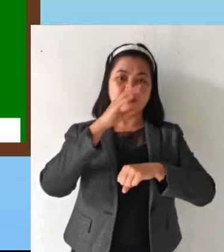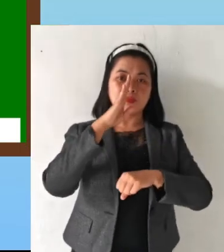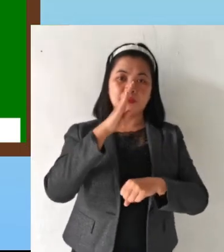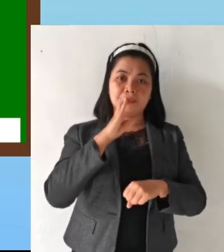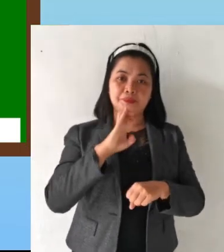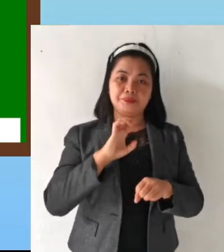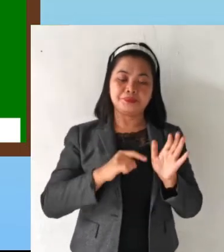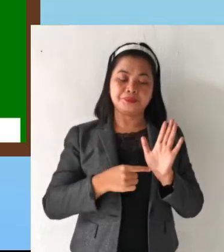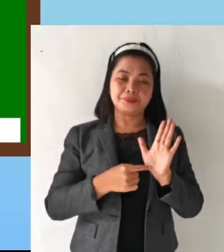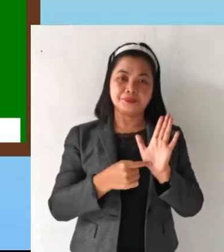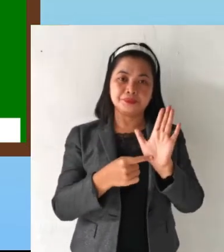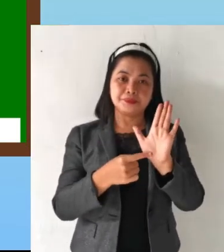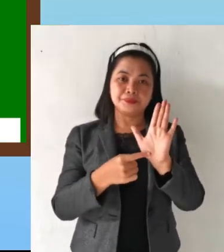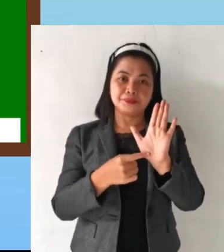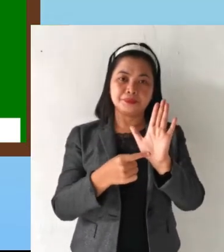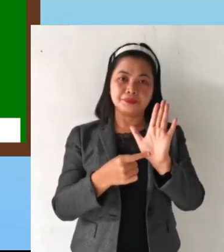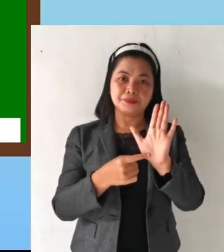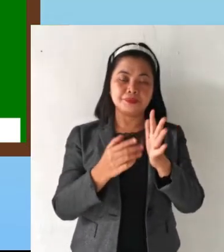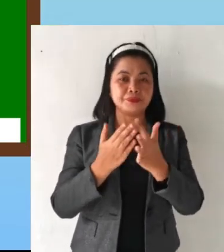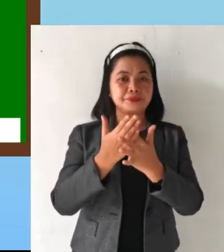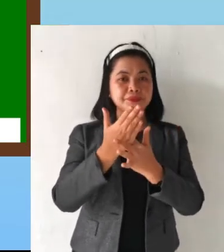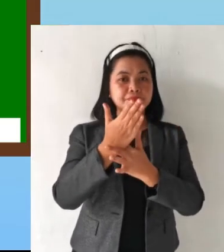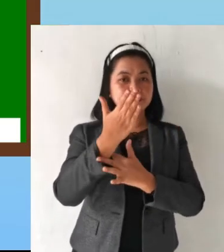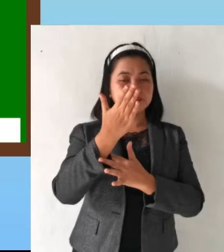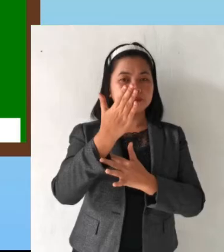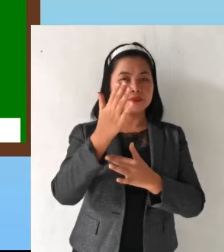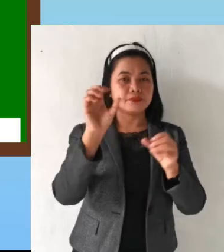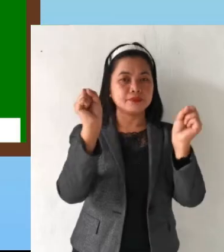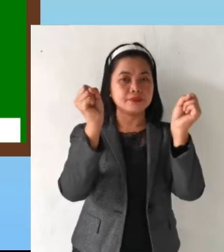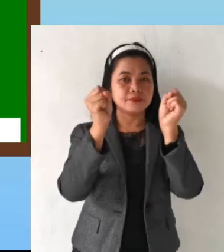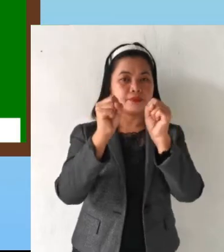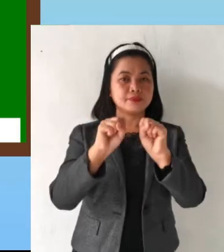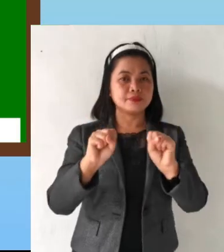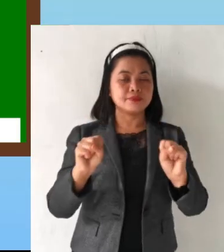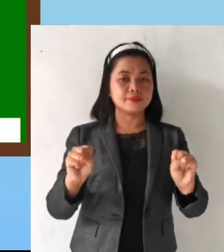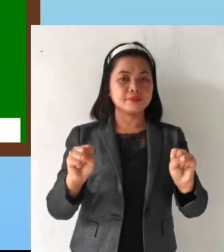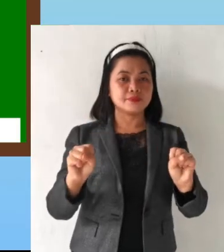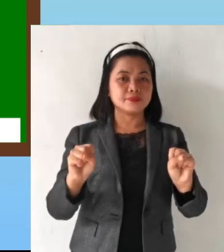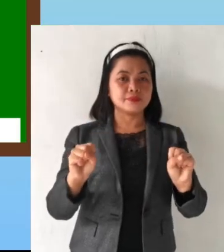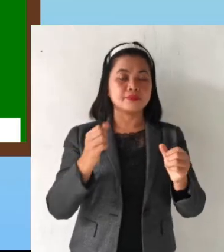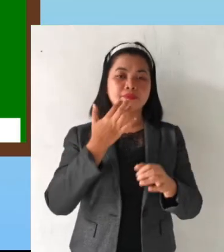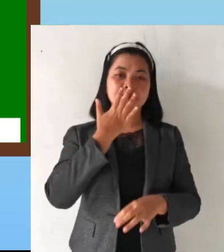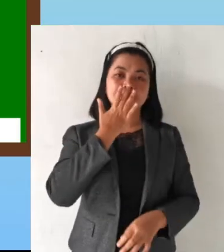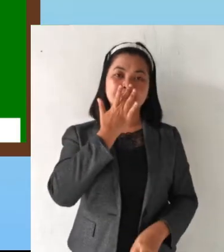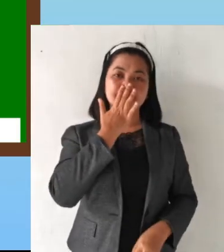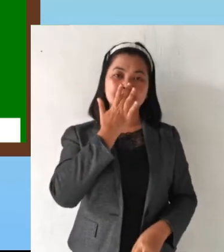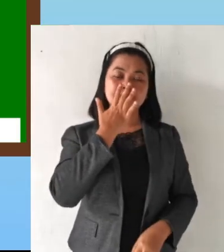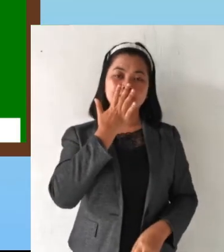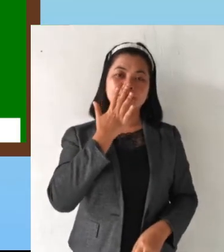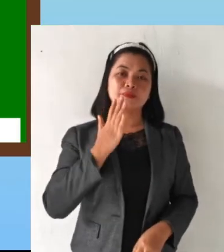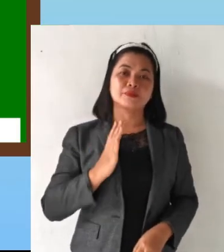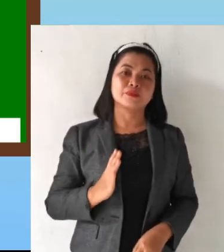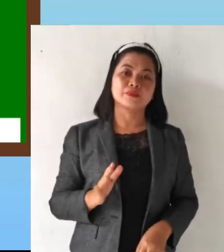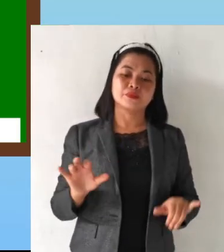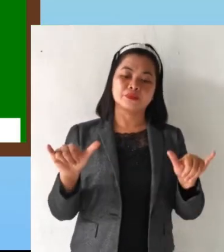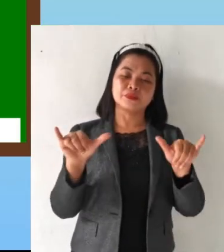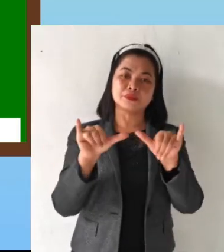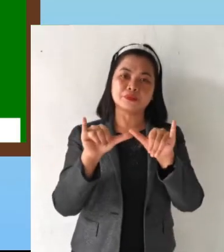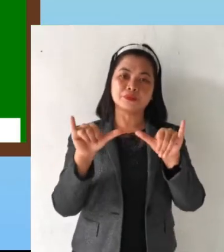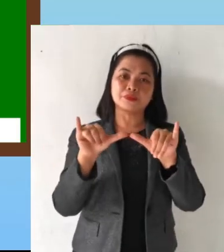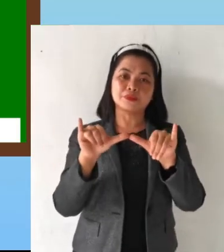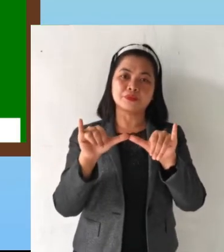described through its shape color size